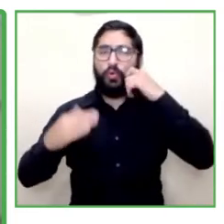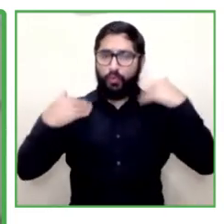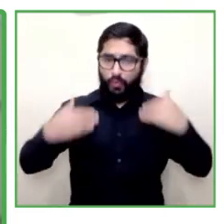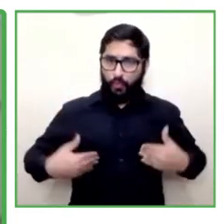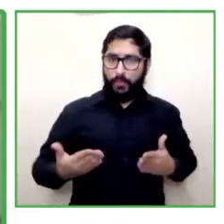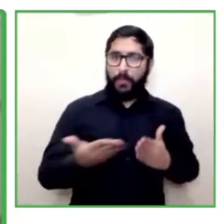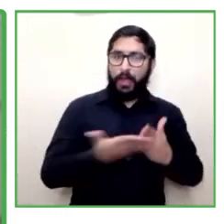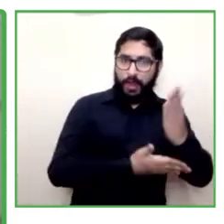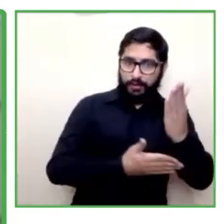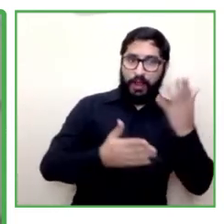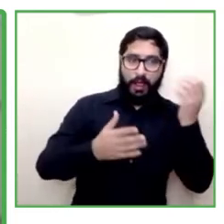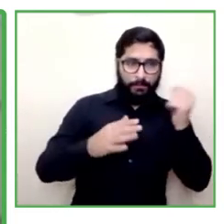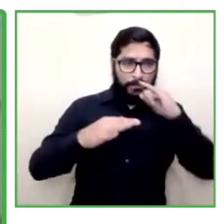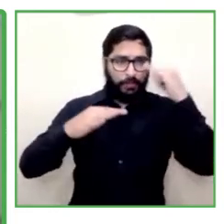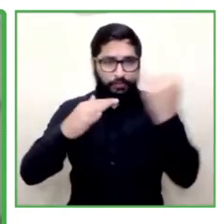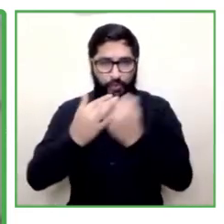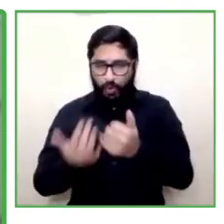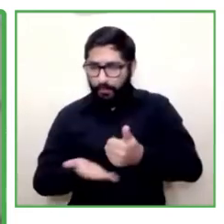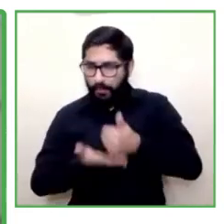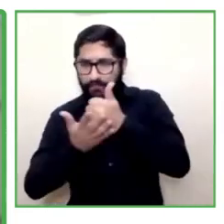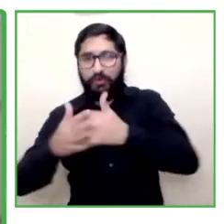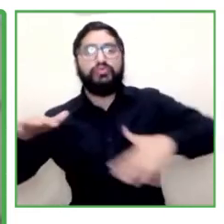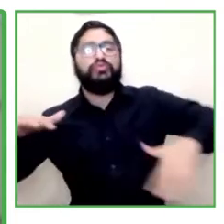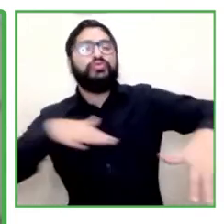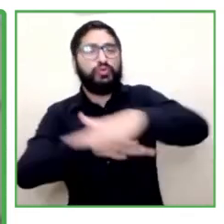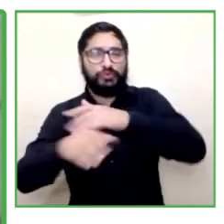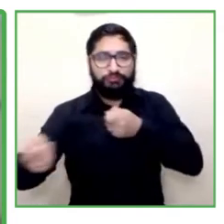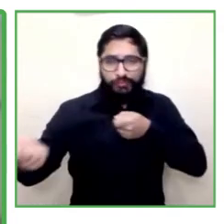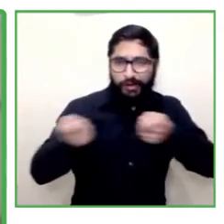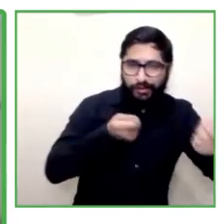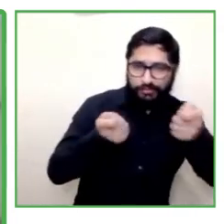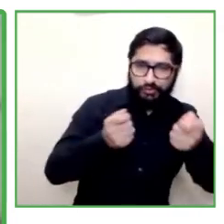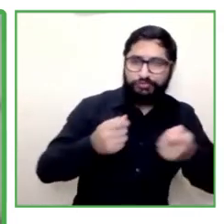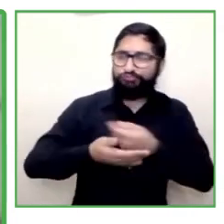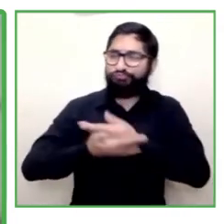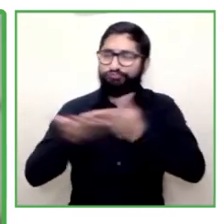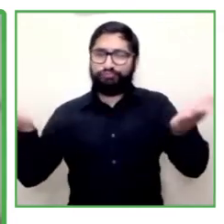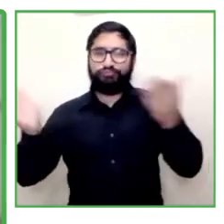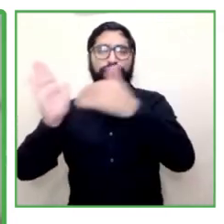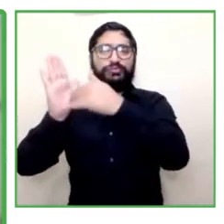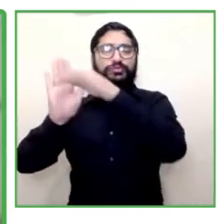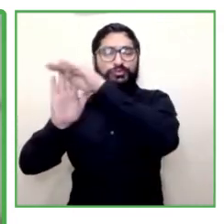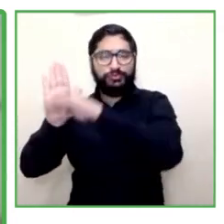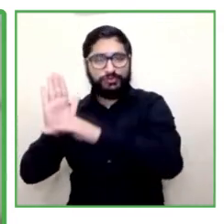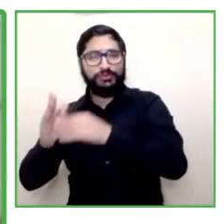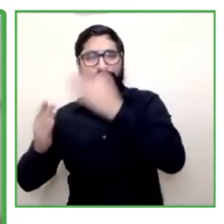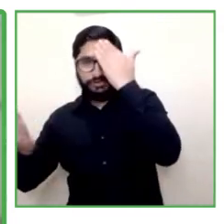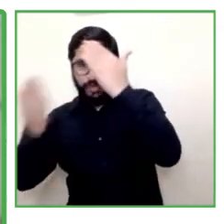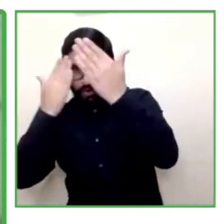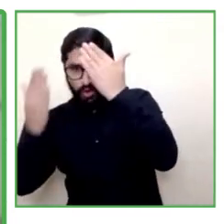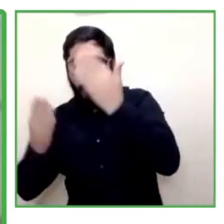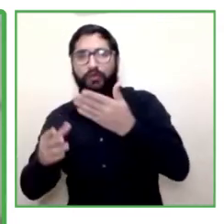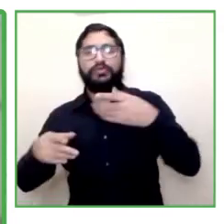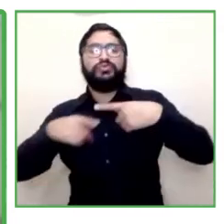inclusion health management psychosocial rehabilitation